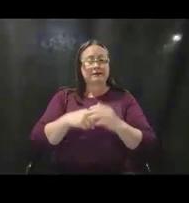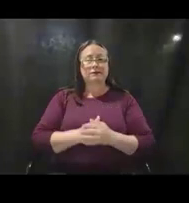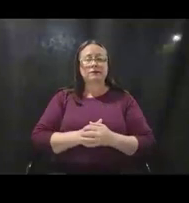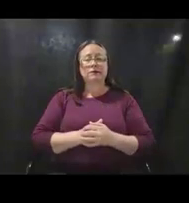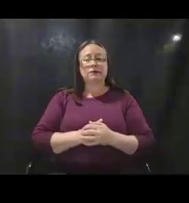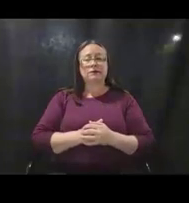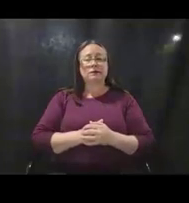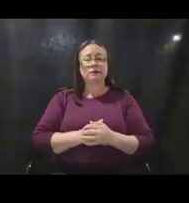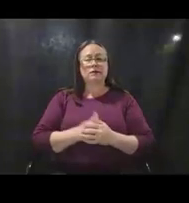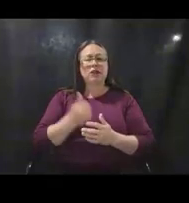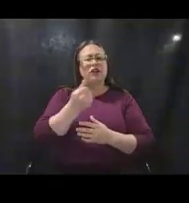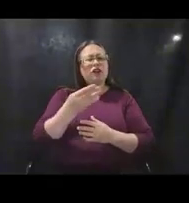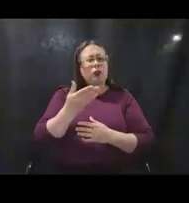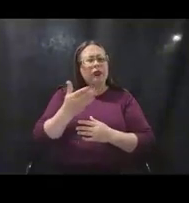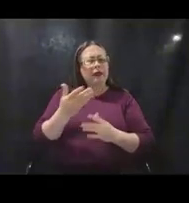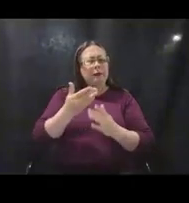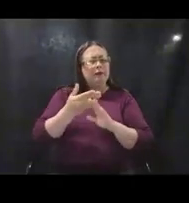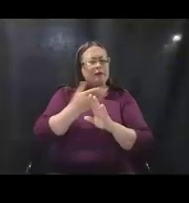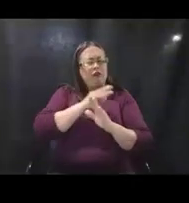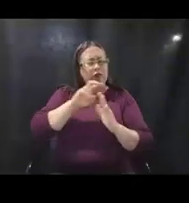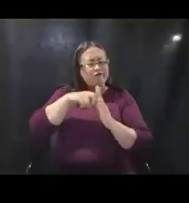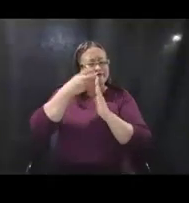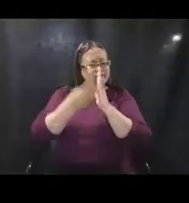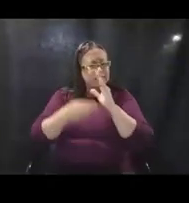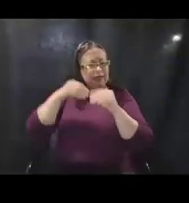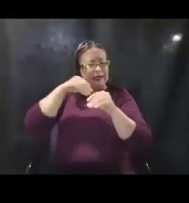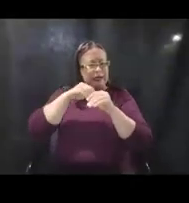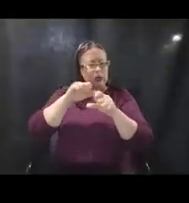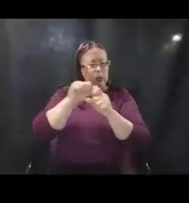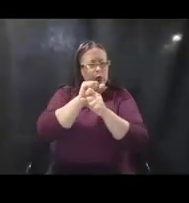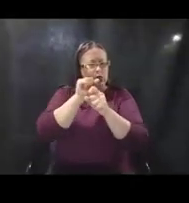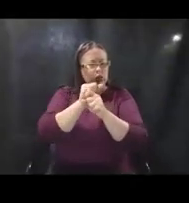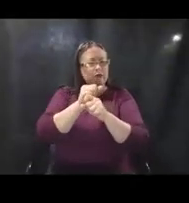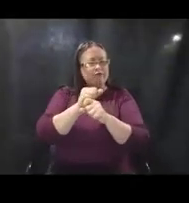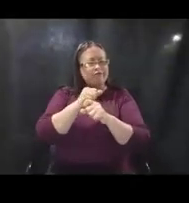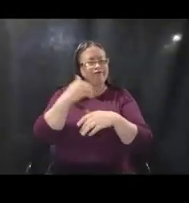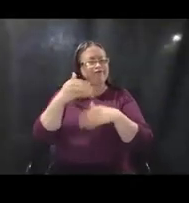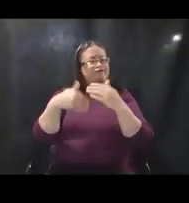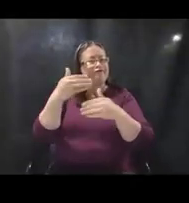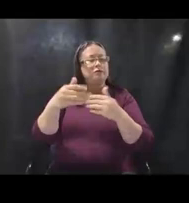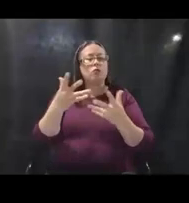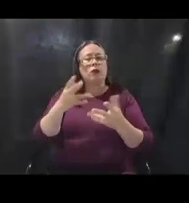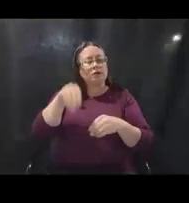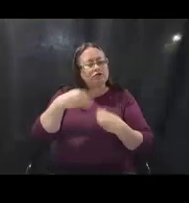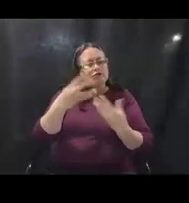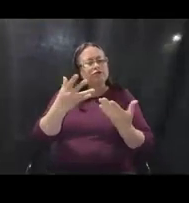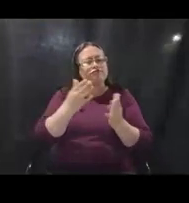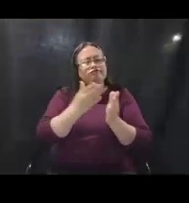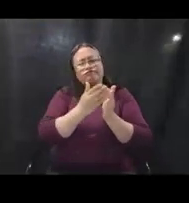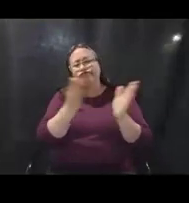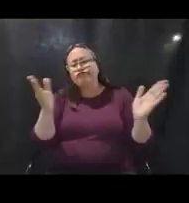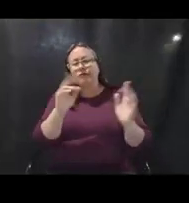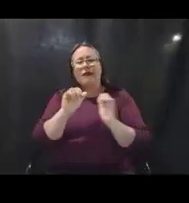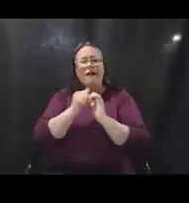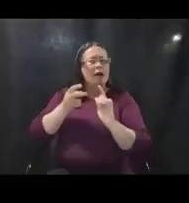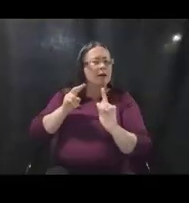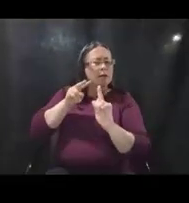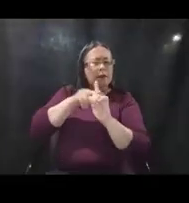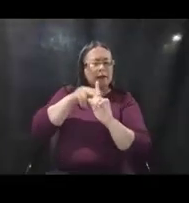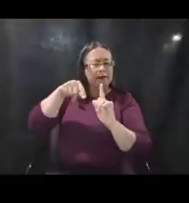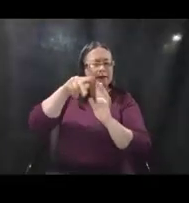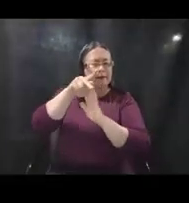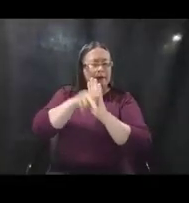So a few things before we dive into the actual work being performed, we just kind of wanted to provide sort of the overall applicability of the policy.